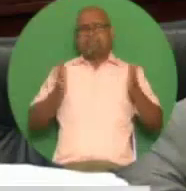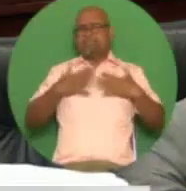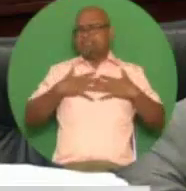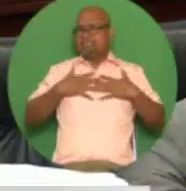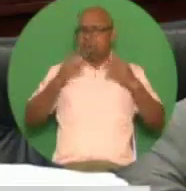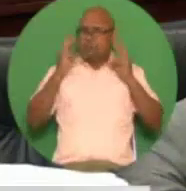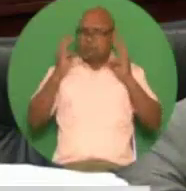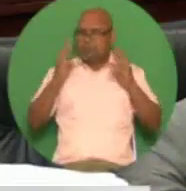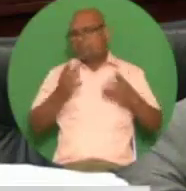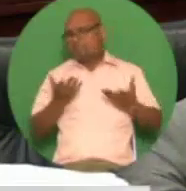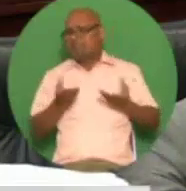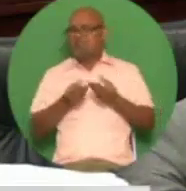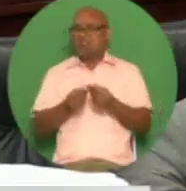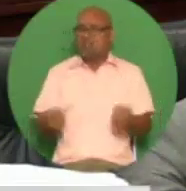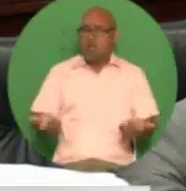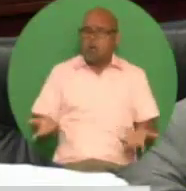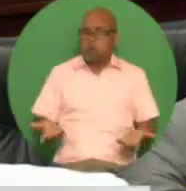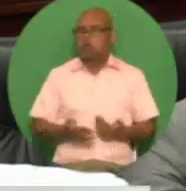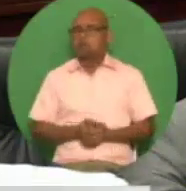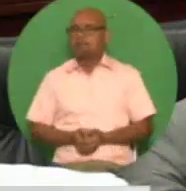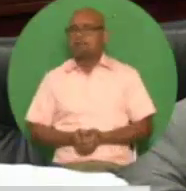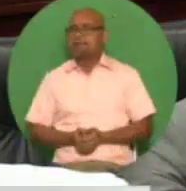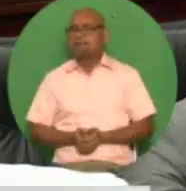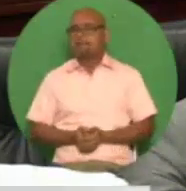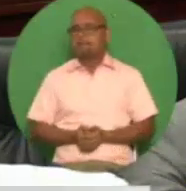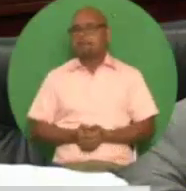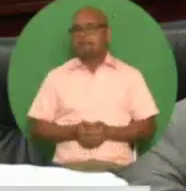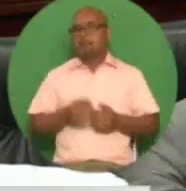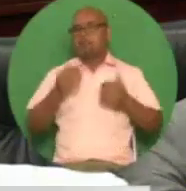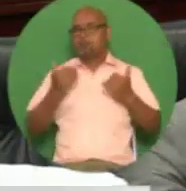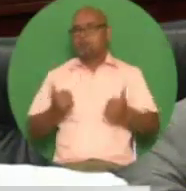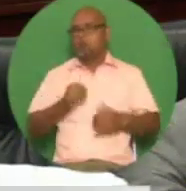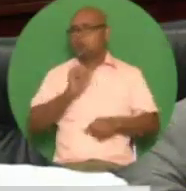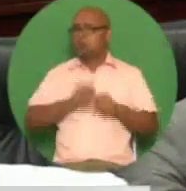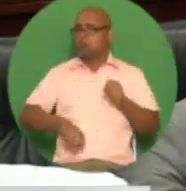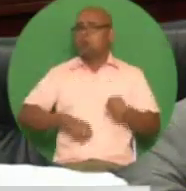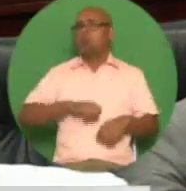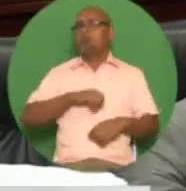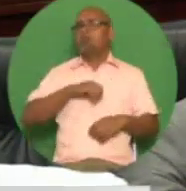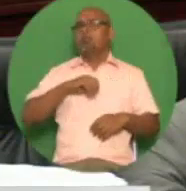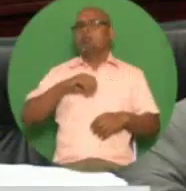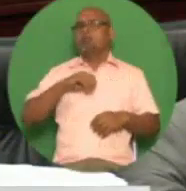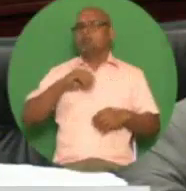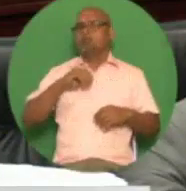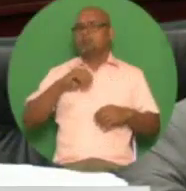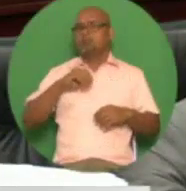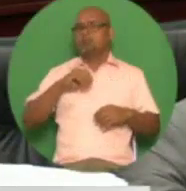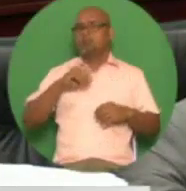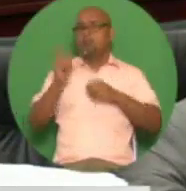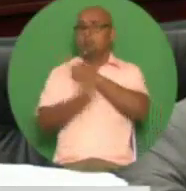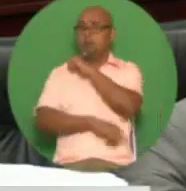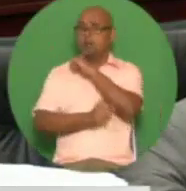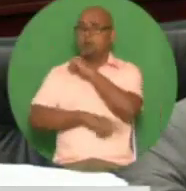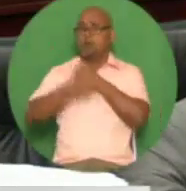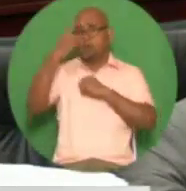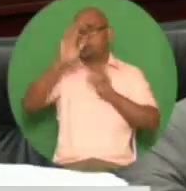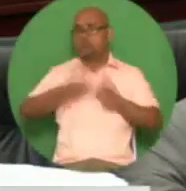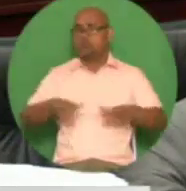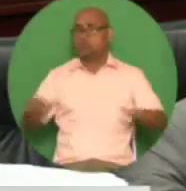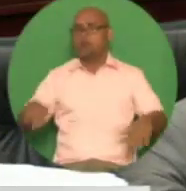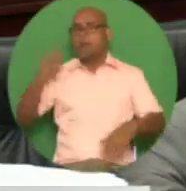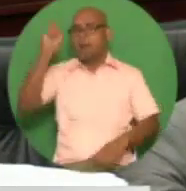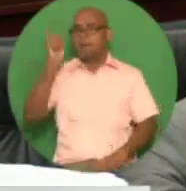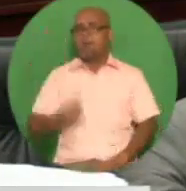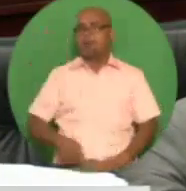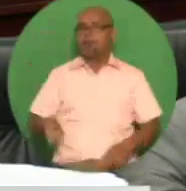to increase by 100 percent all fines in connection with the prevention of cruelty to children as detailed in the children's